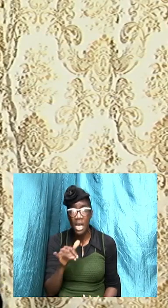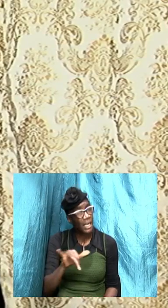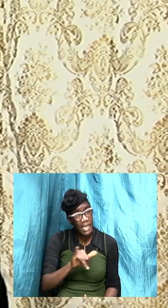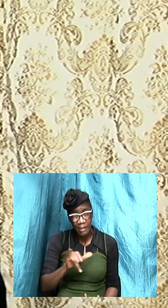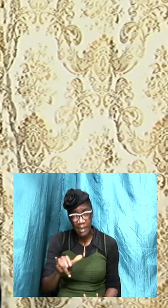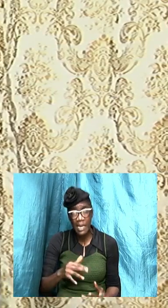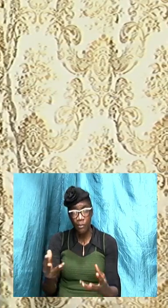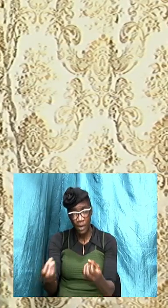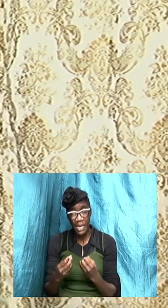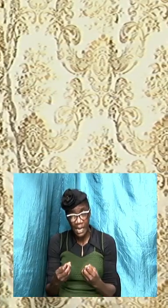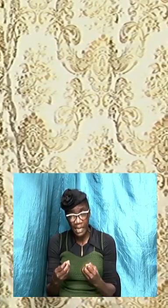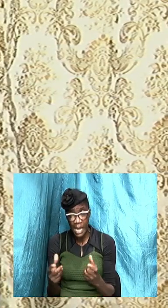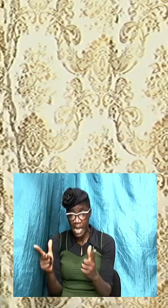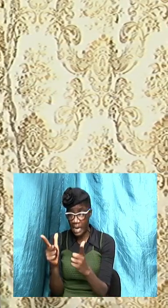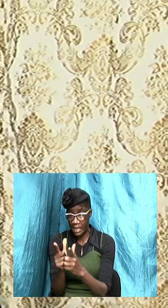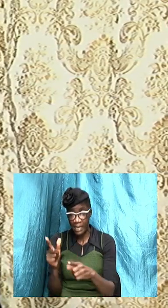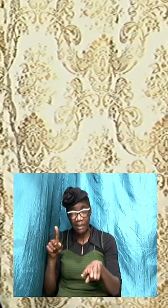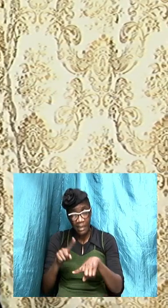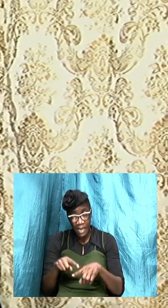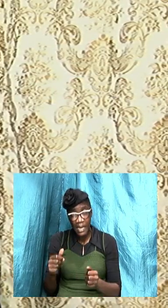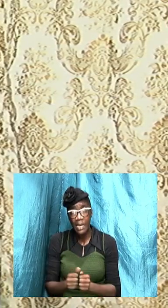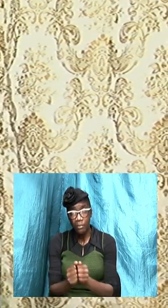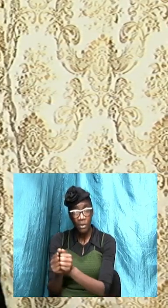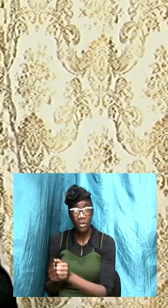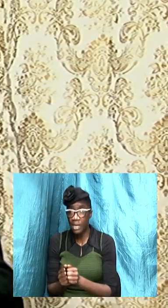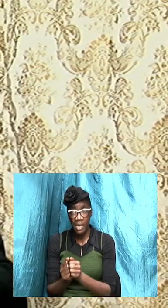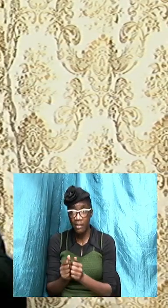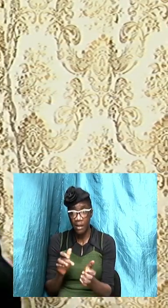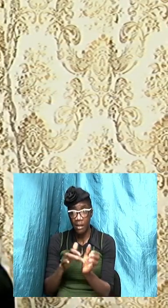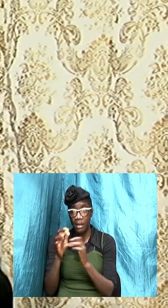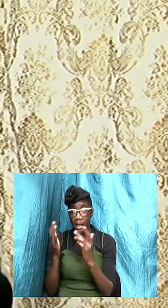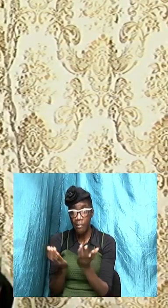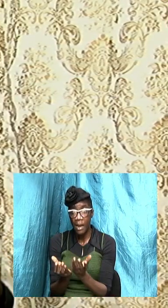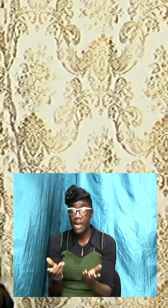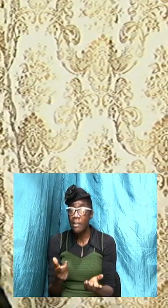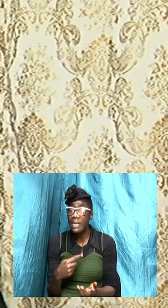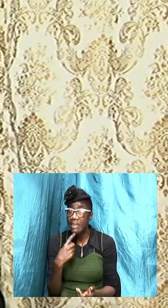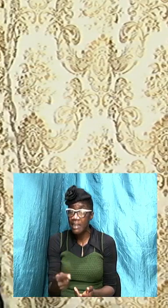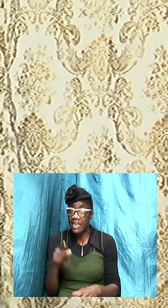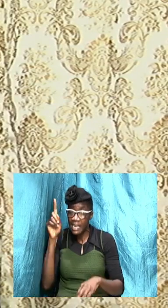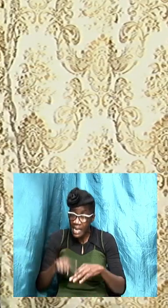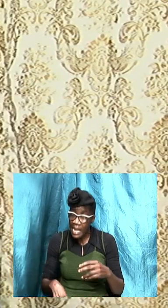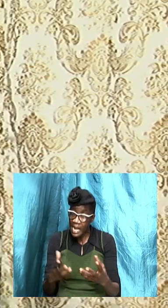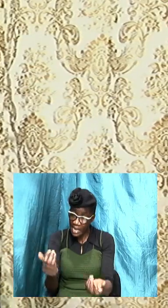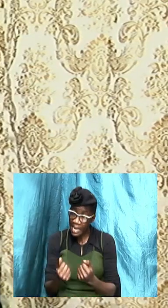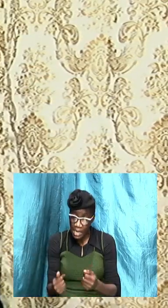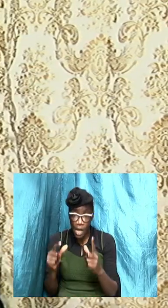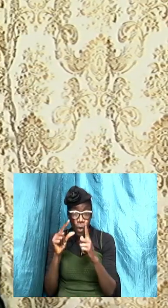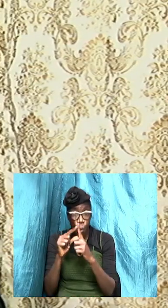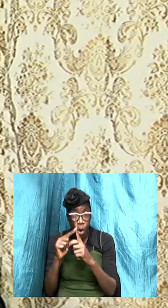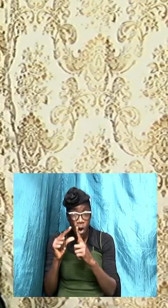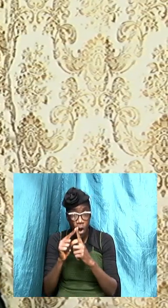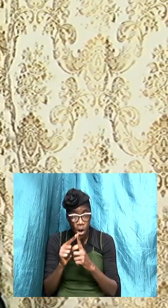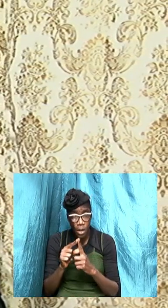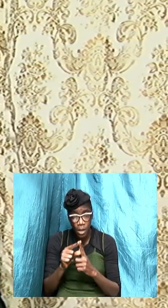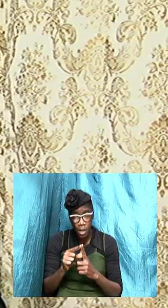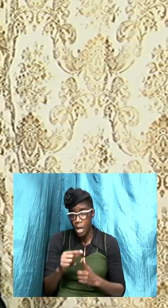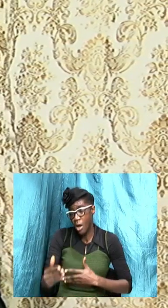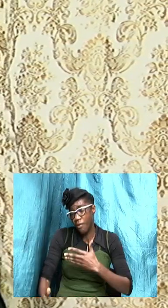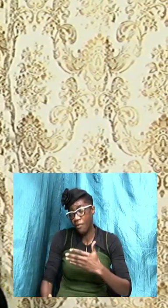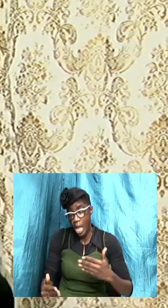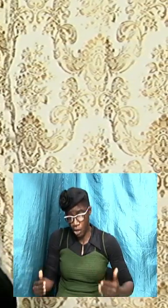and we say that the Bible says that you can't get that word of exhortation from your brother because you know your brother